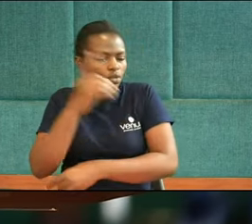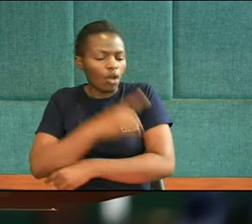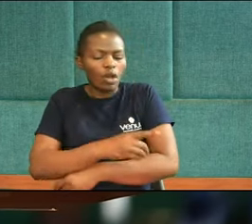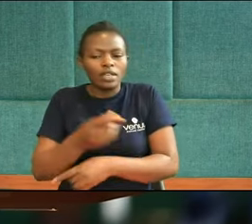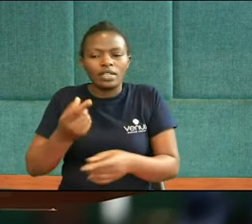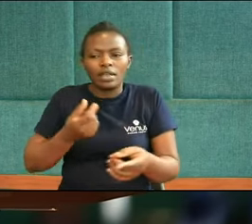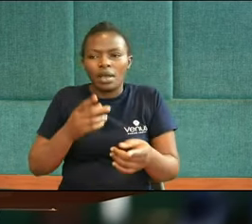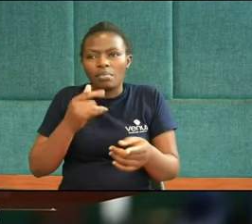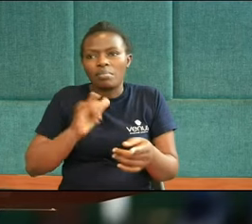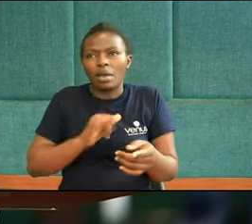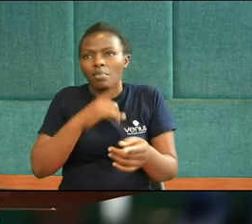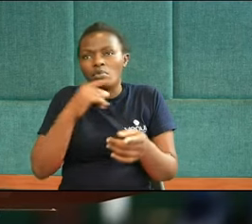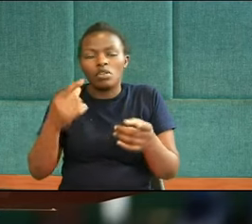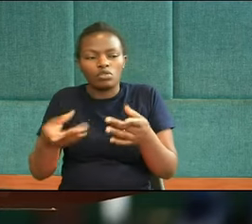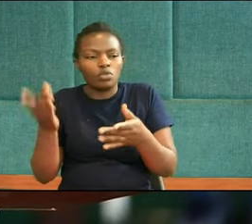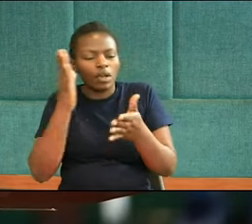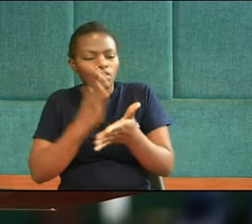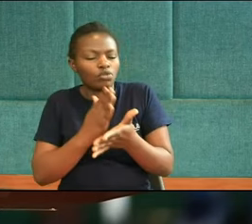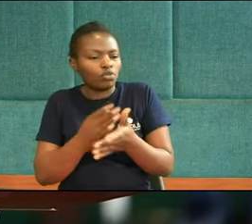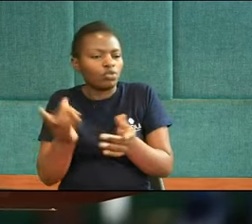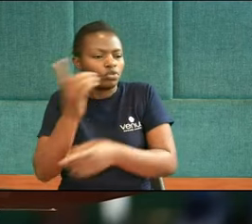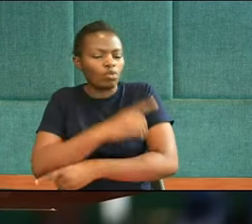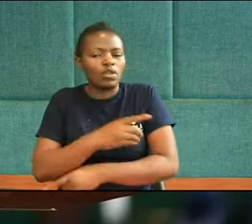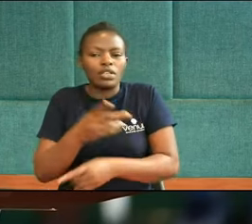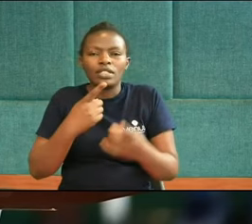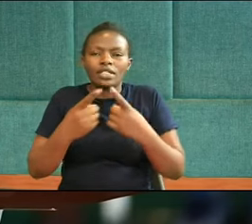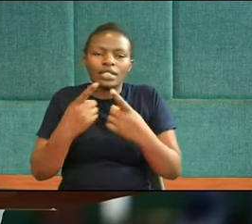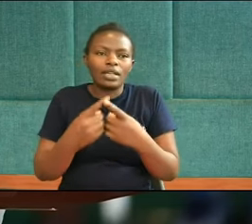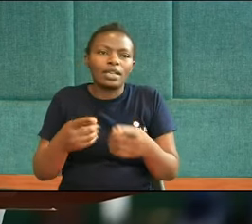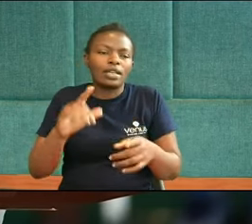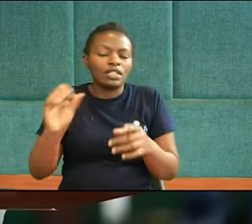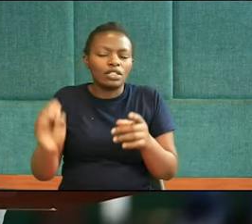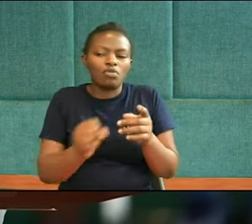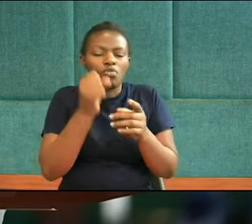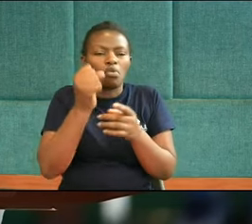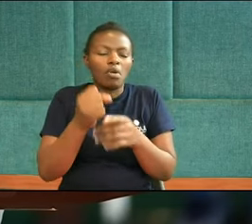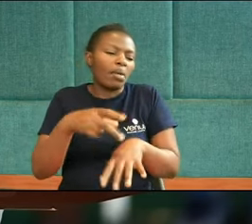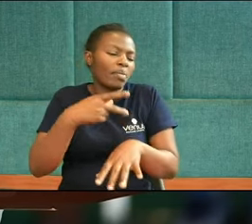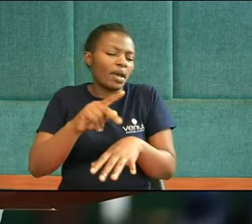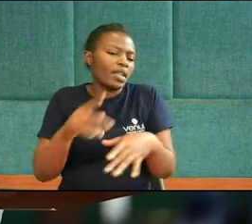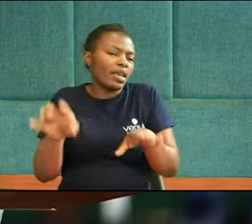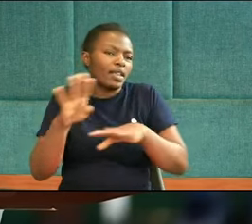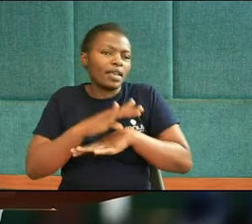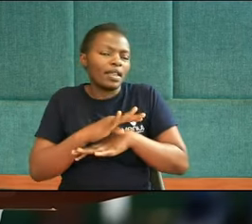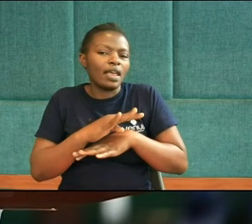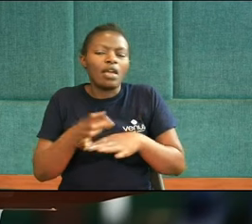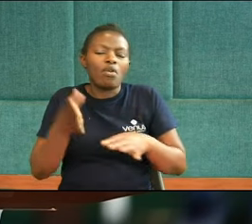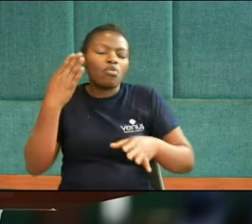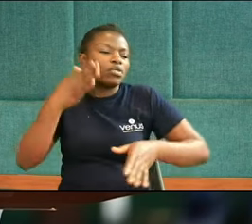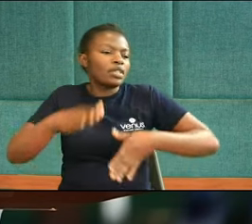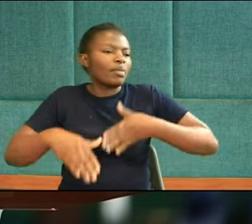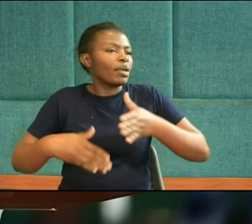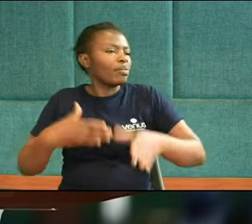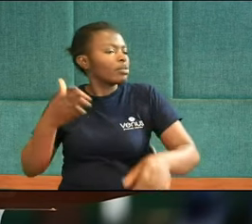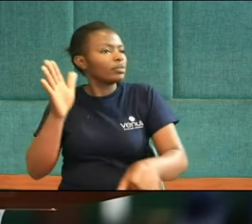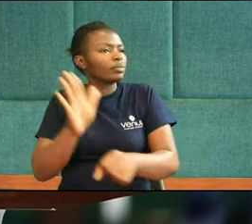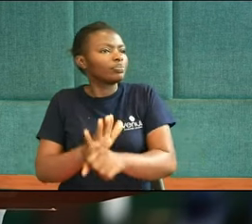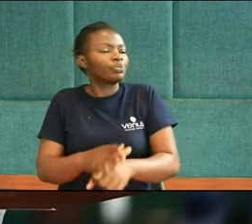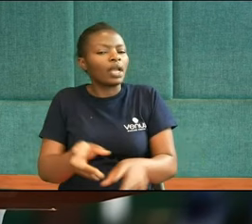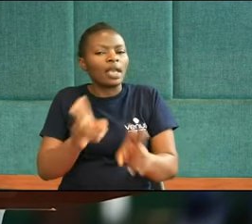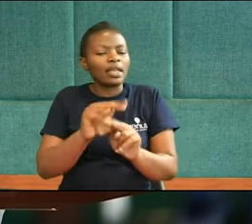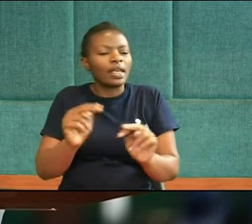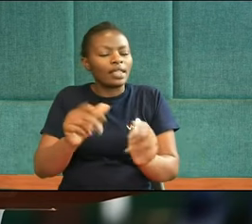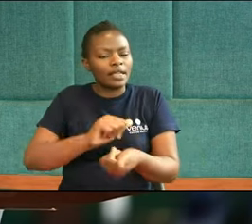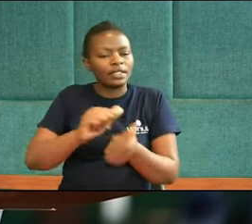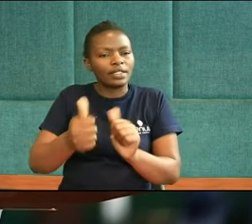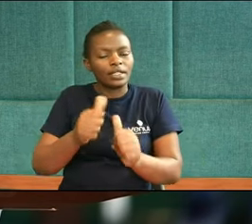exclaimed. Kia woke up very early on the first day of classes. She could barely contain her excitement, and she was grinning from ear to ear. Nothing changed